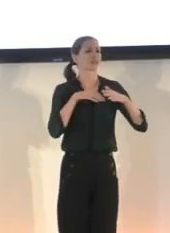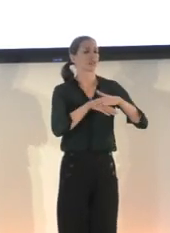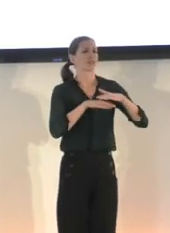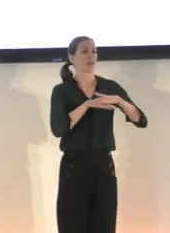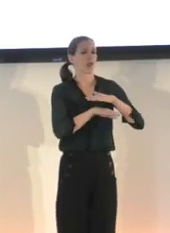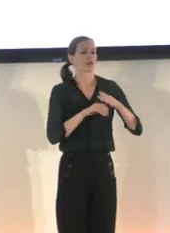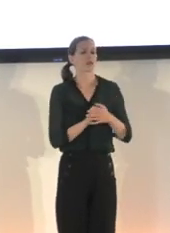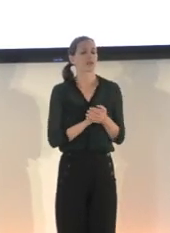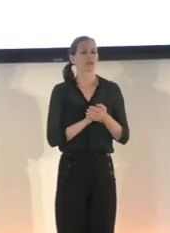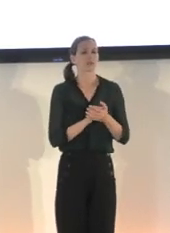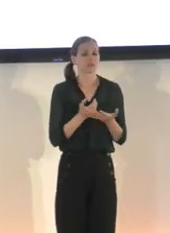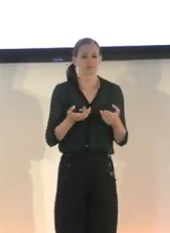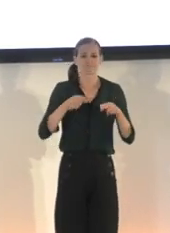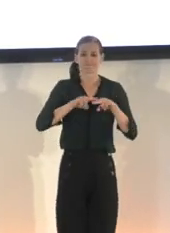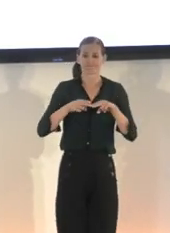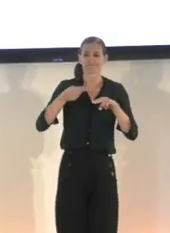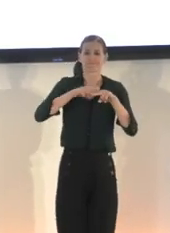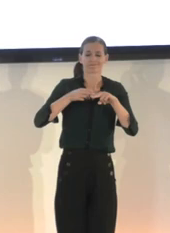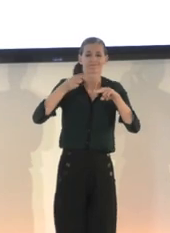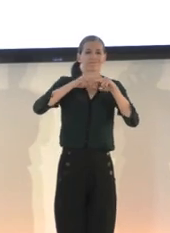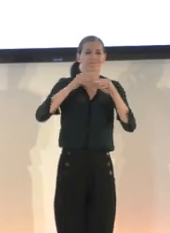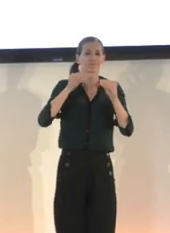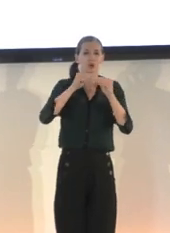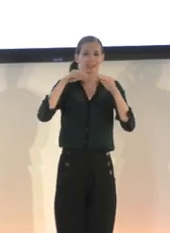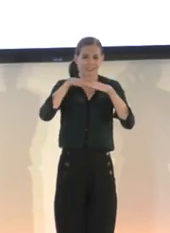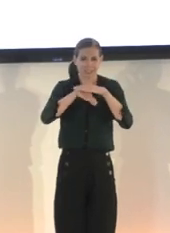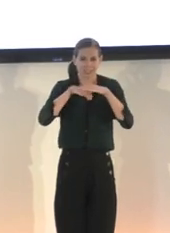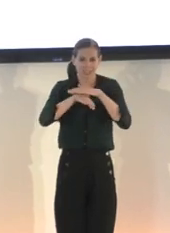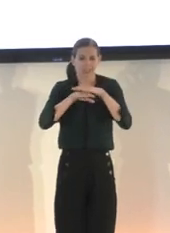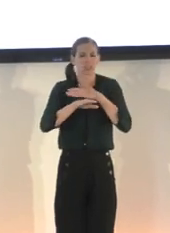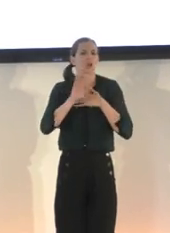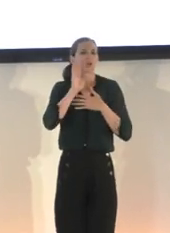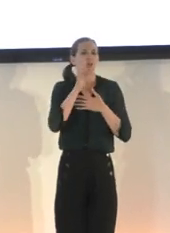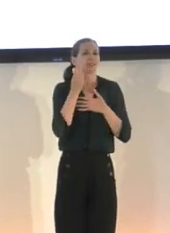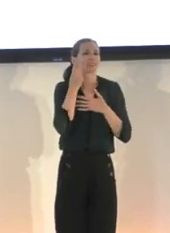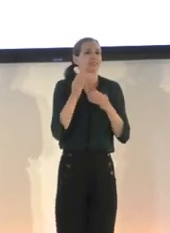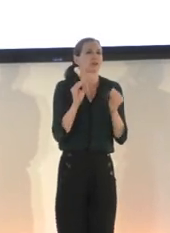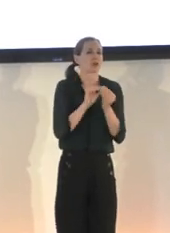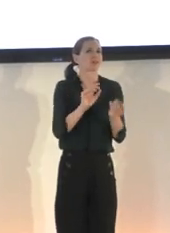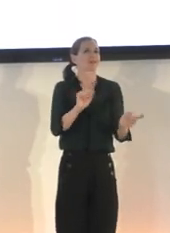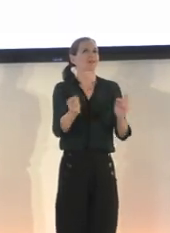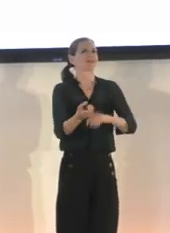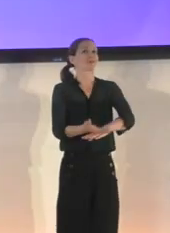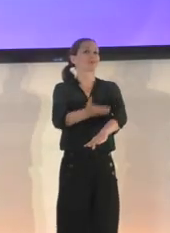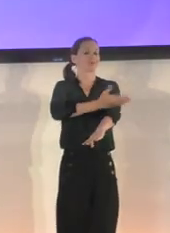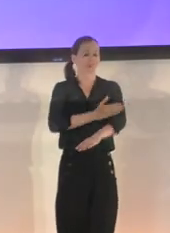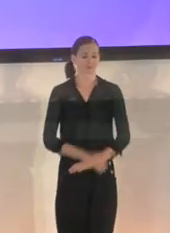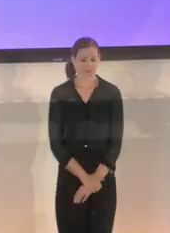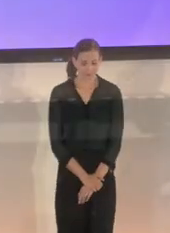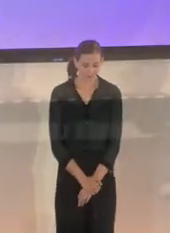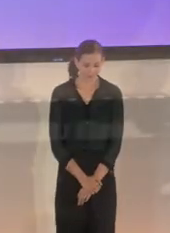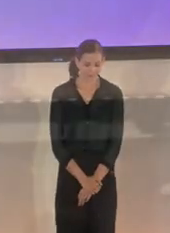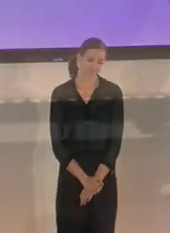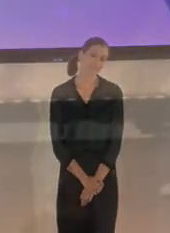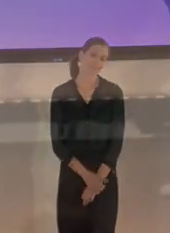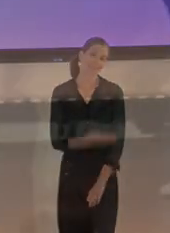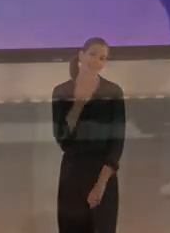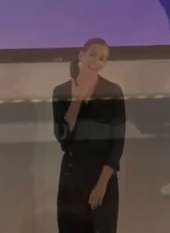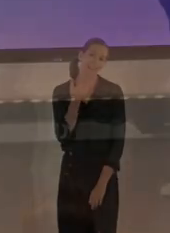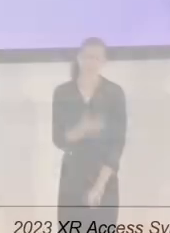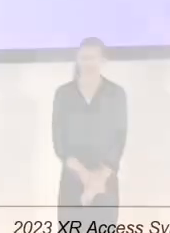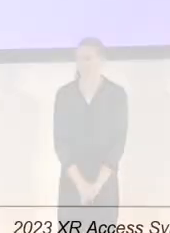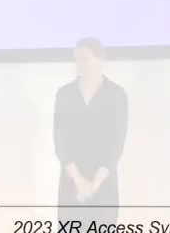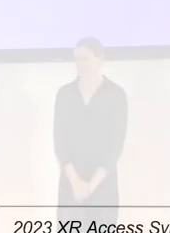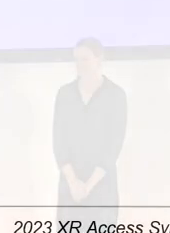in the industry, we'll see more adoption of XR. We'll see more. . . . . .